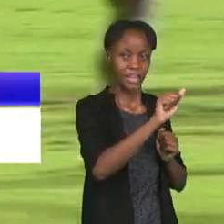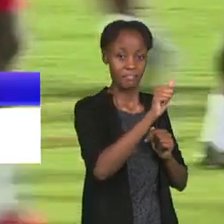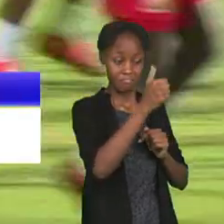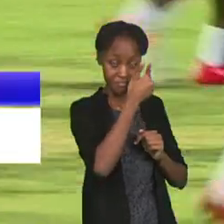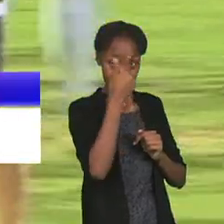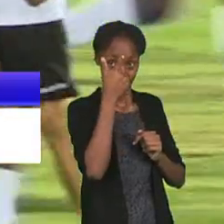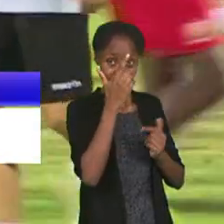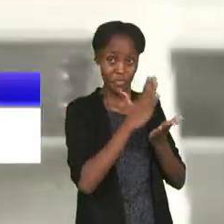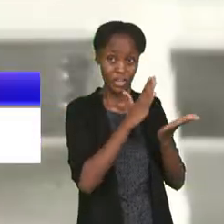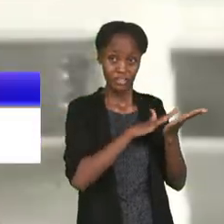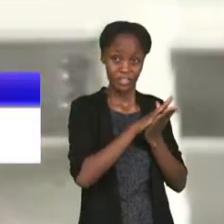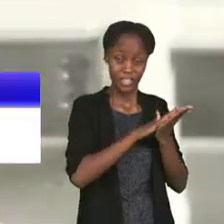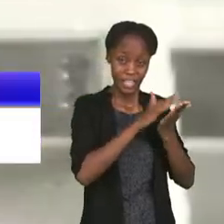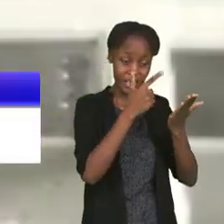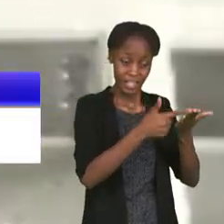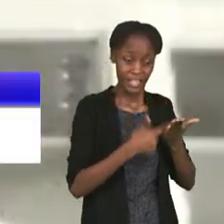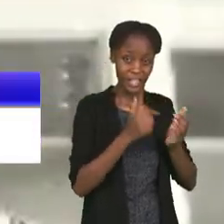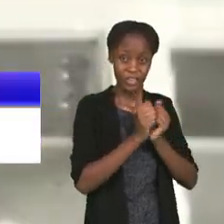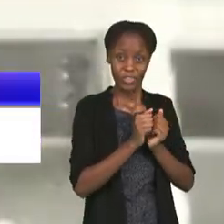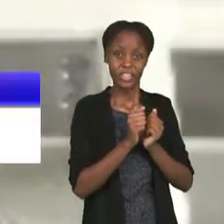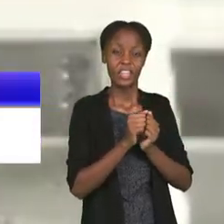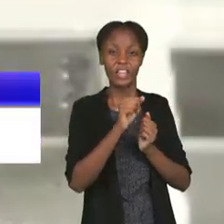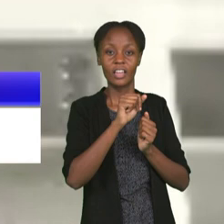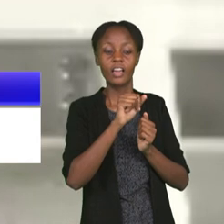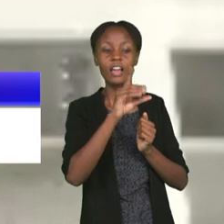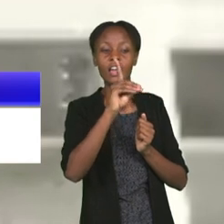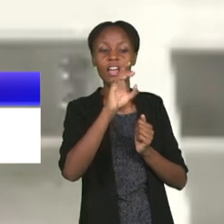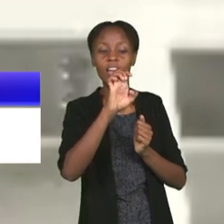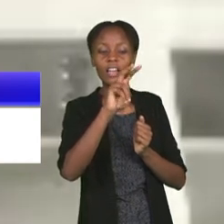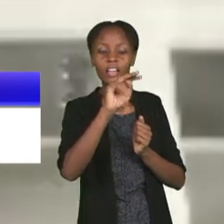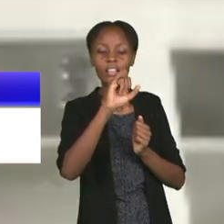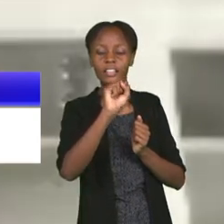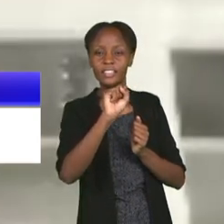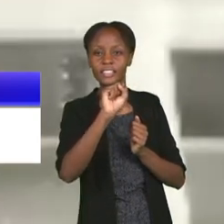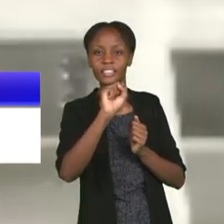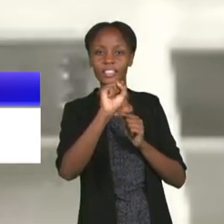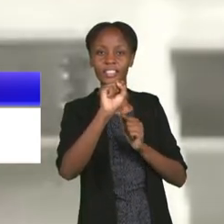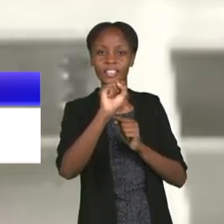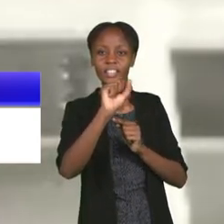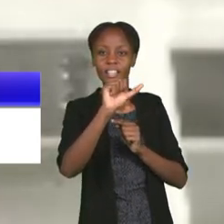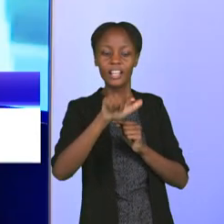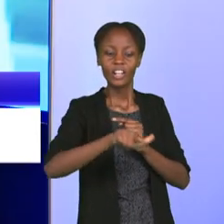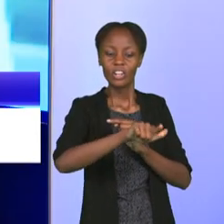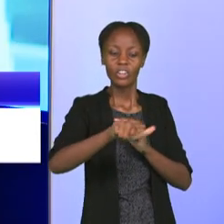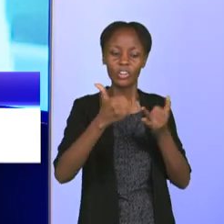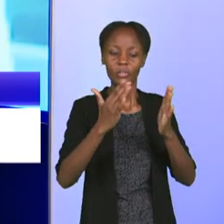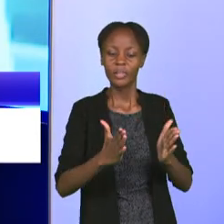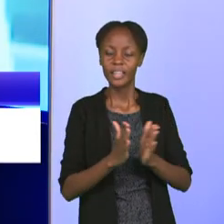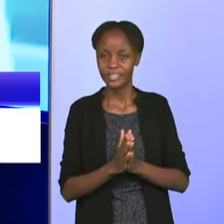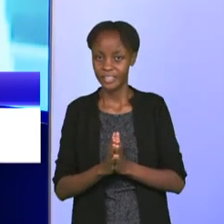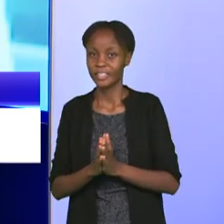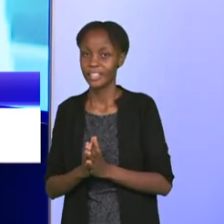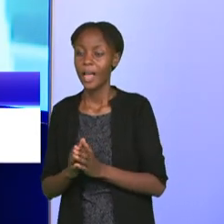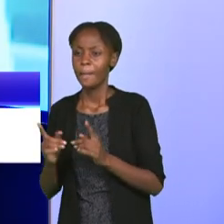to exchange with Joash or Dennis, local players, you know. And finally, Coach,